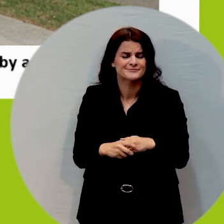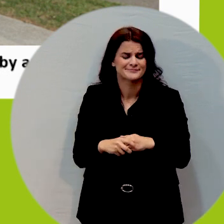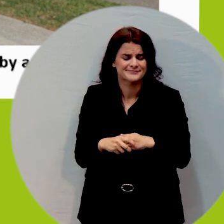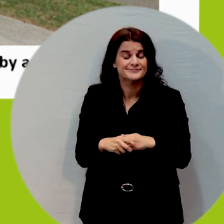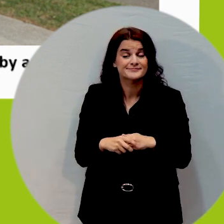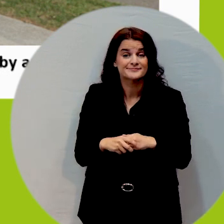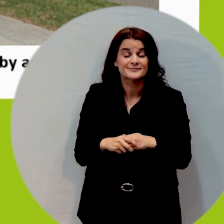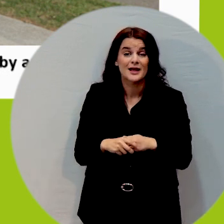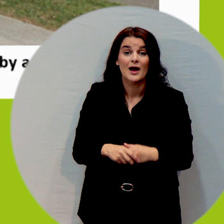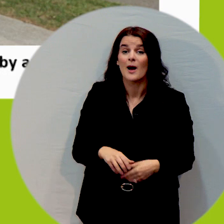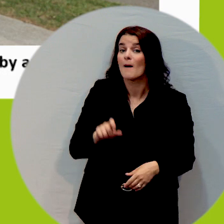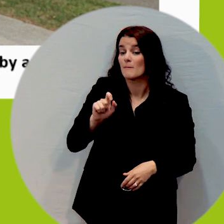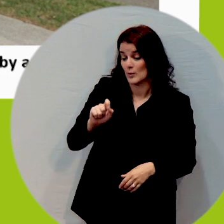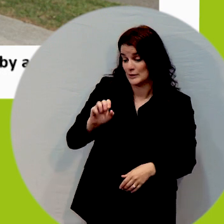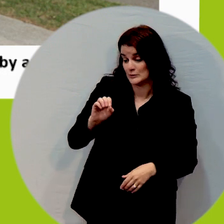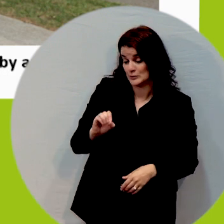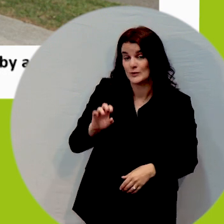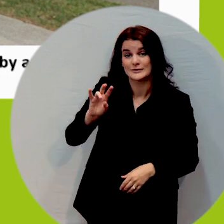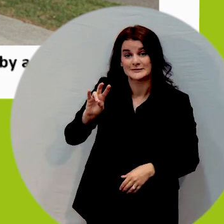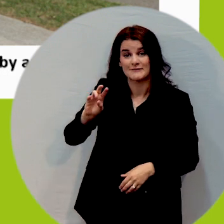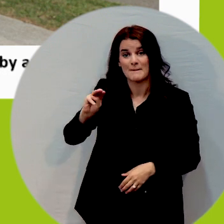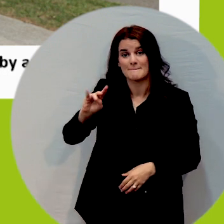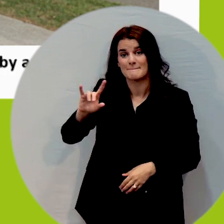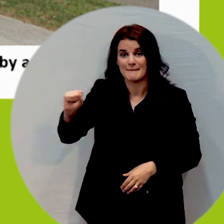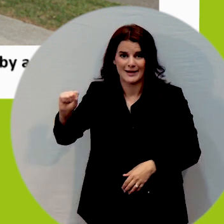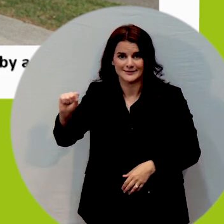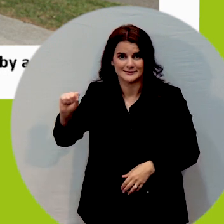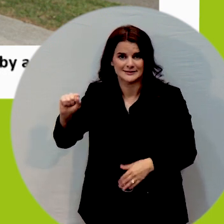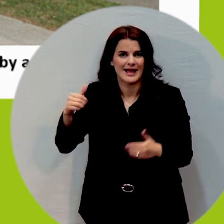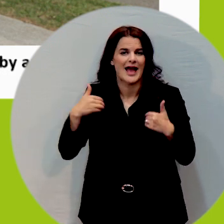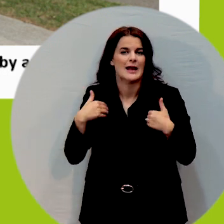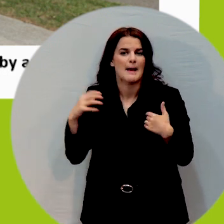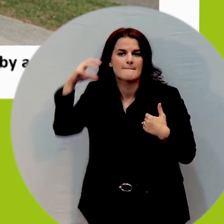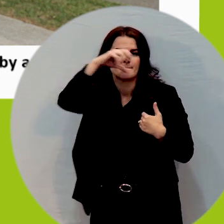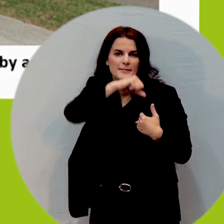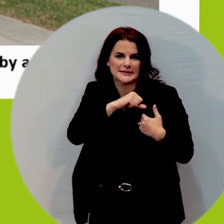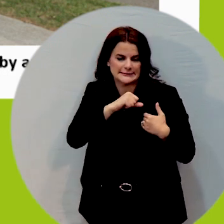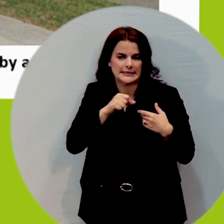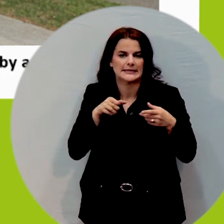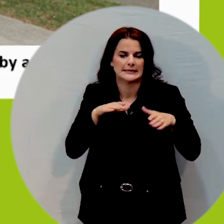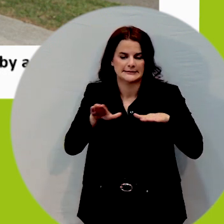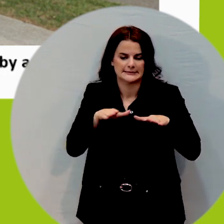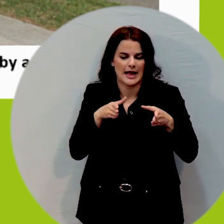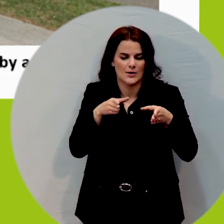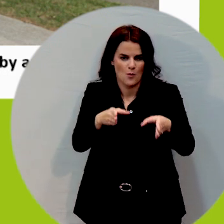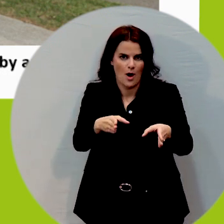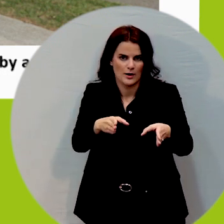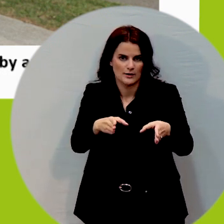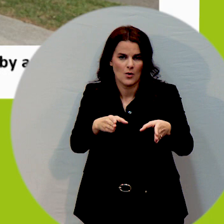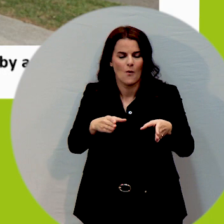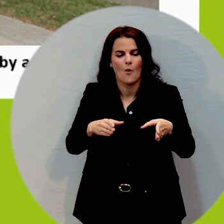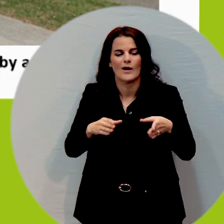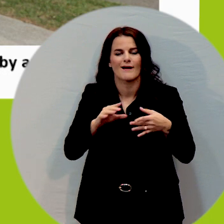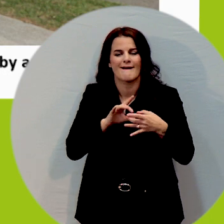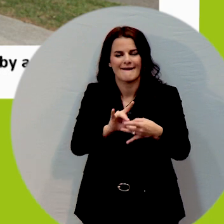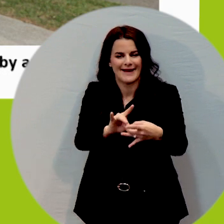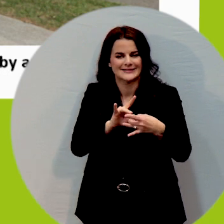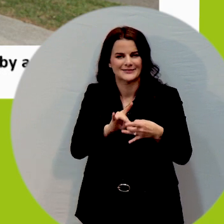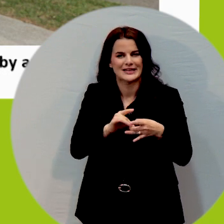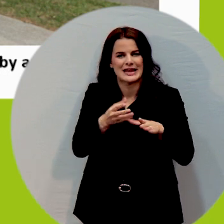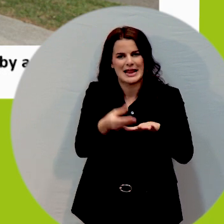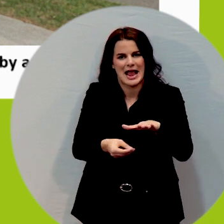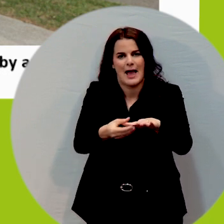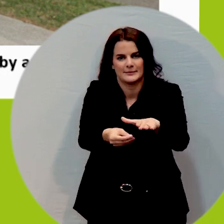There was only 0.07 miles of missing sidewalk segments or connectivity gaps as I mentioned earlier